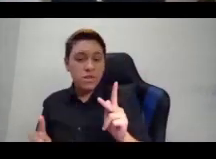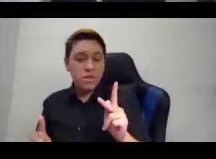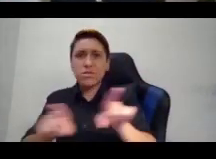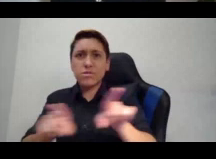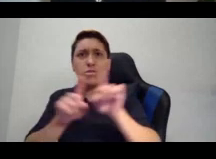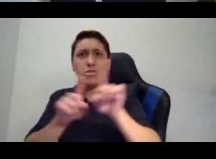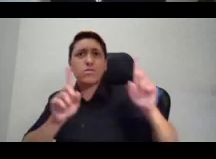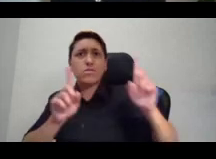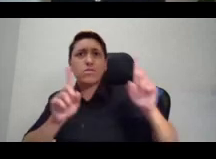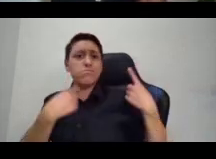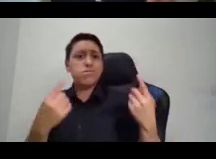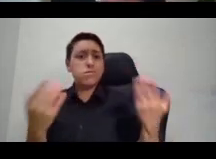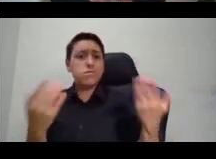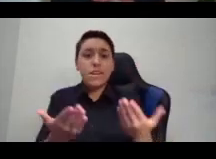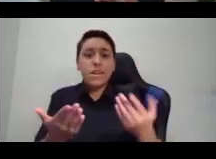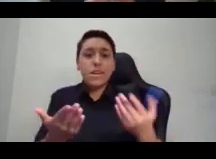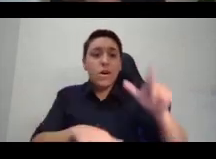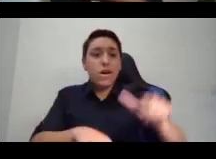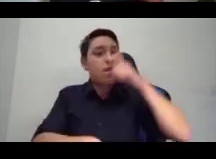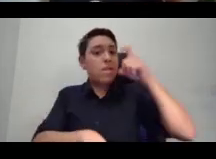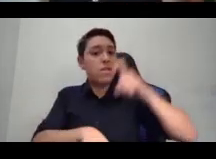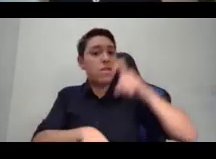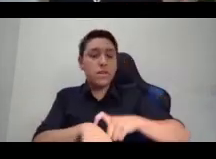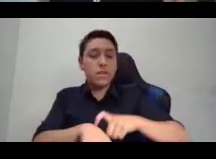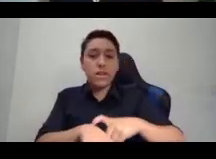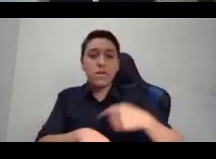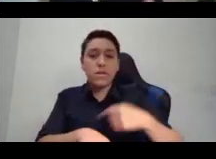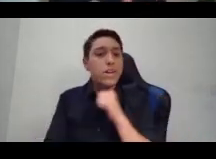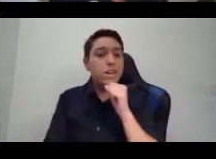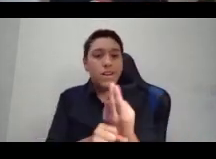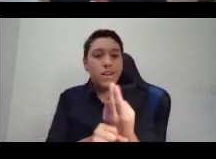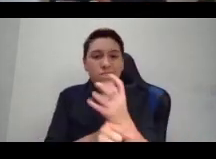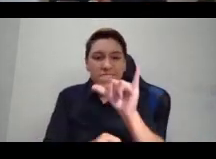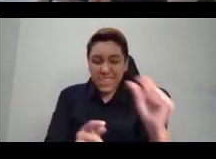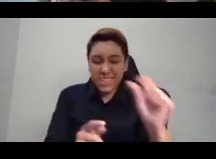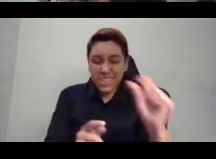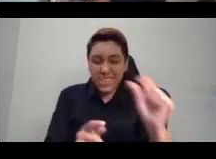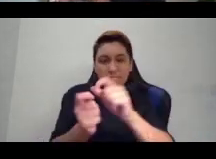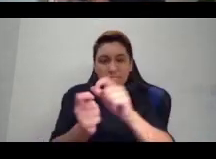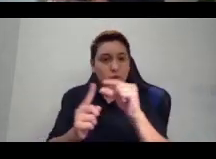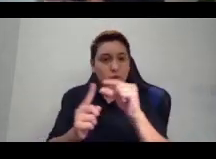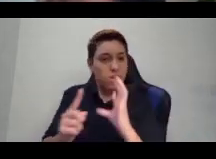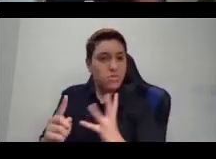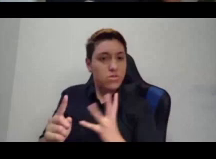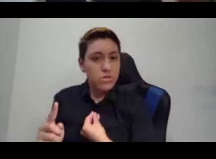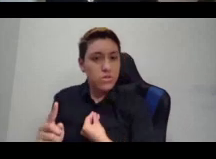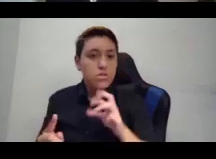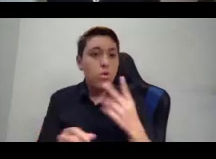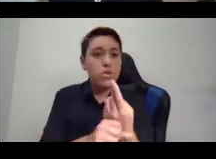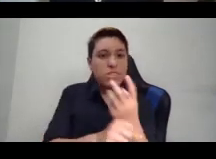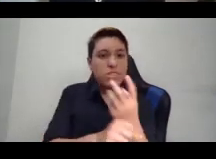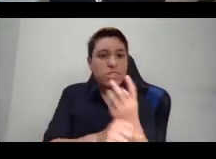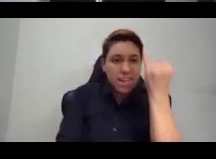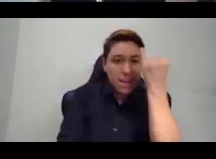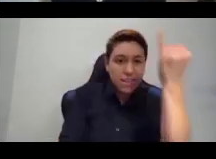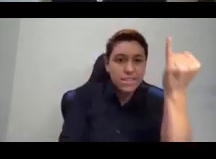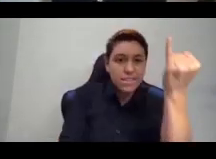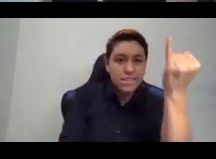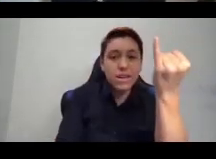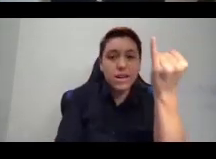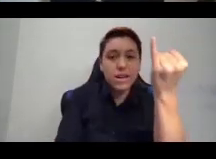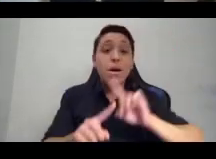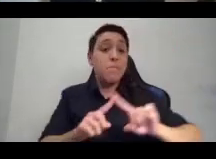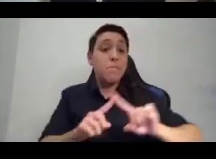species. That even though we haven't been using that word or using that idea to organize ourselves